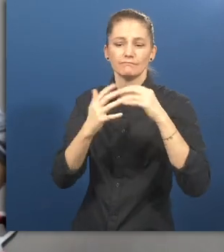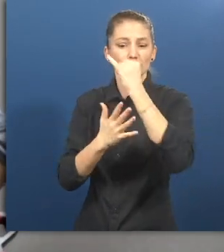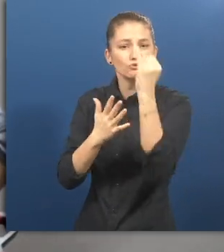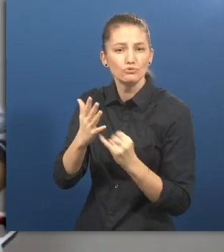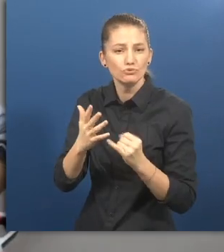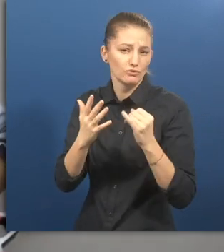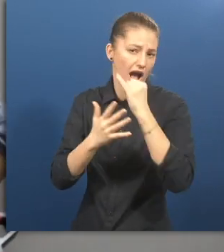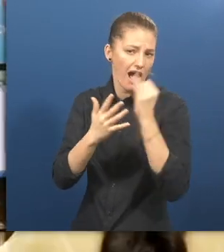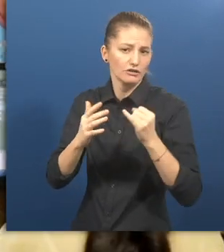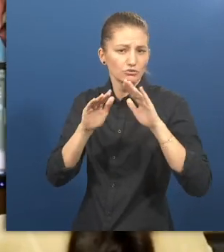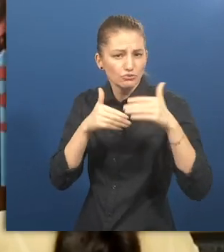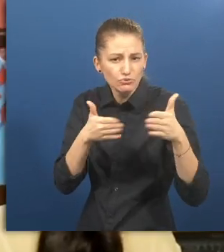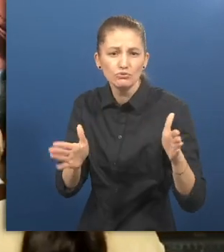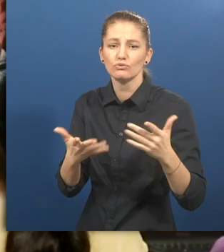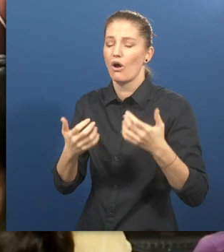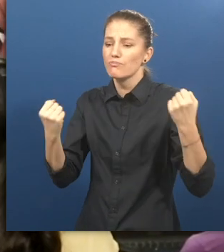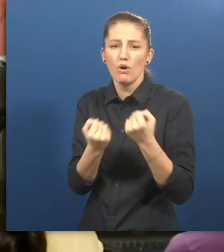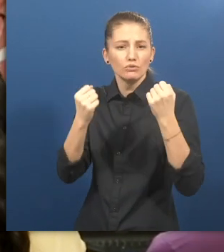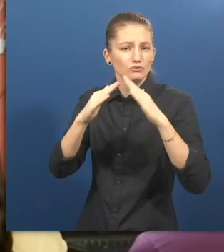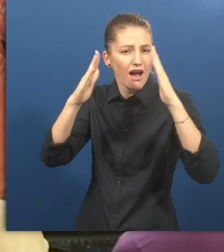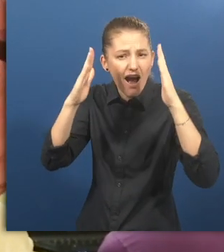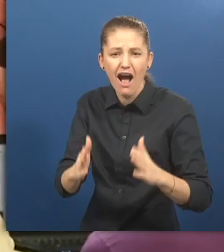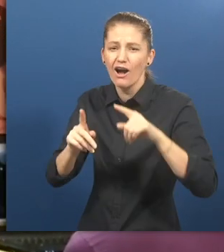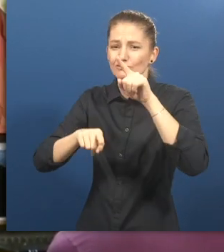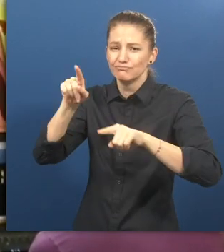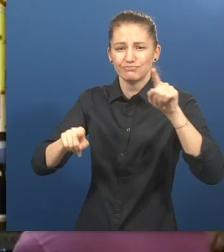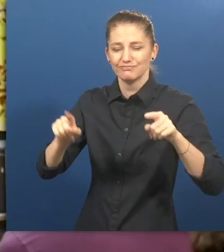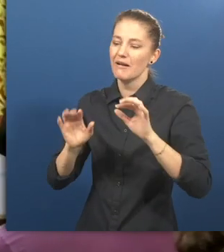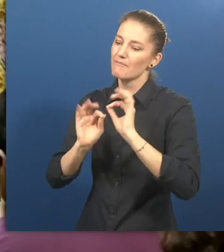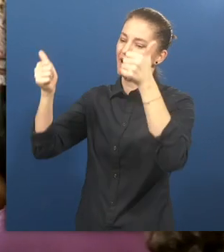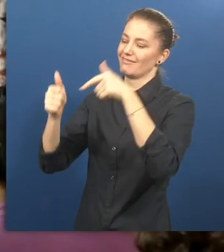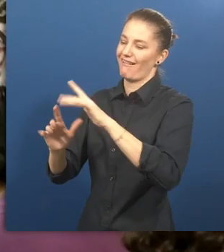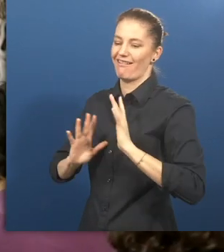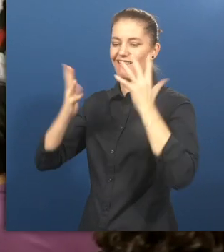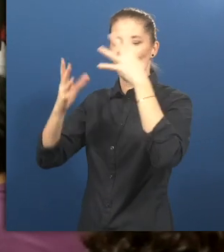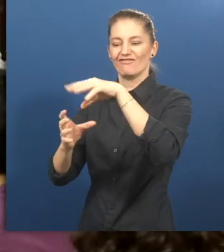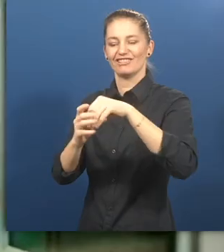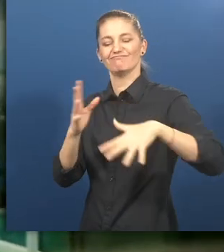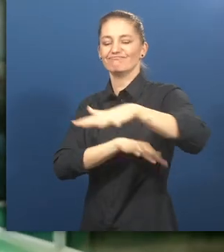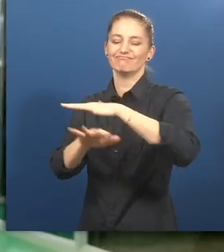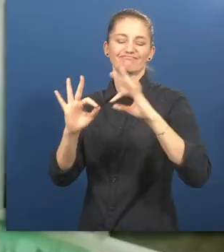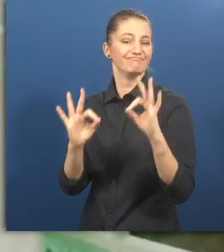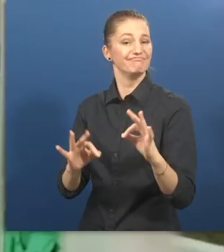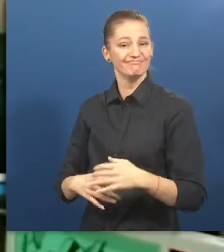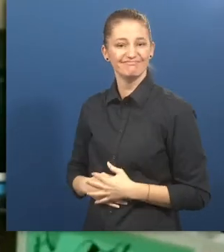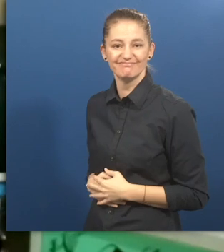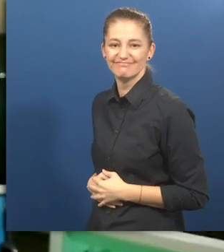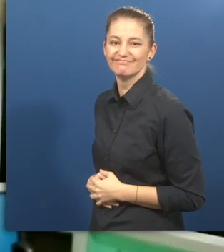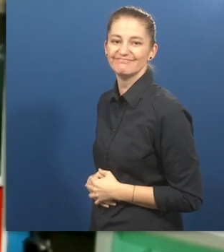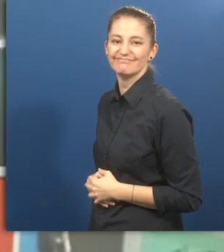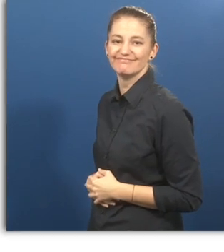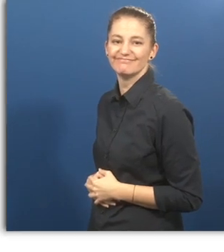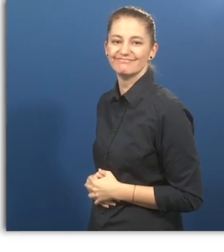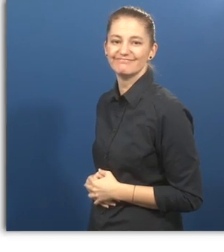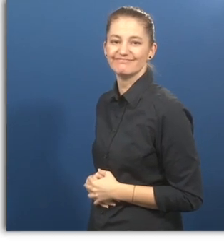units to build independent and dignified livelihoods for persons with diverse names. Two people walking